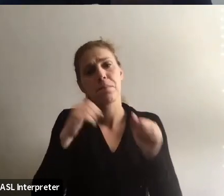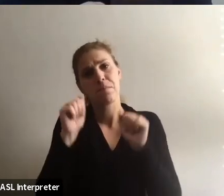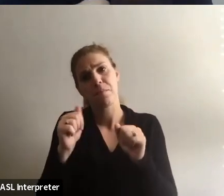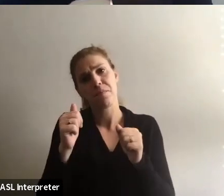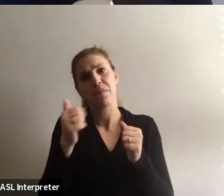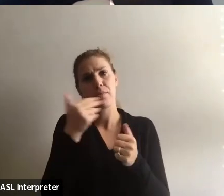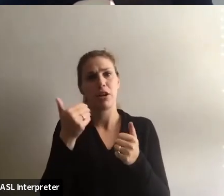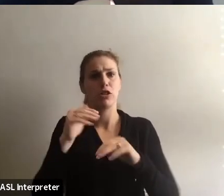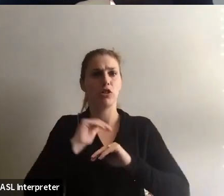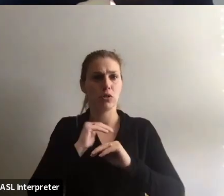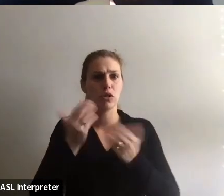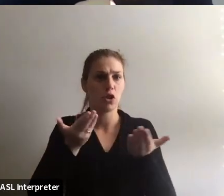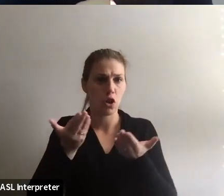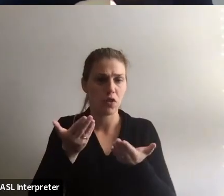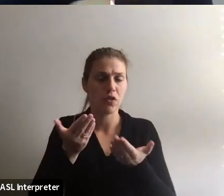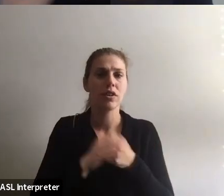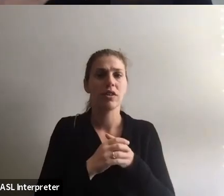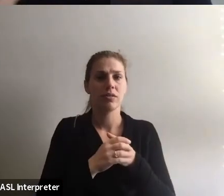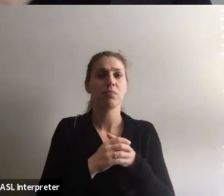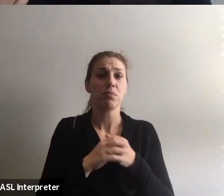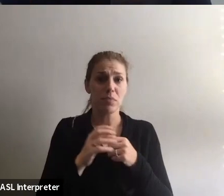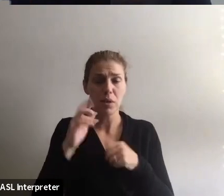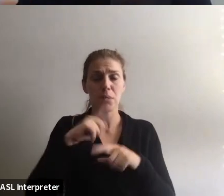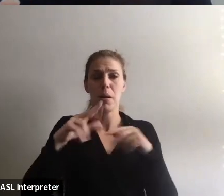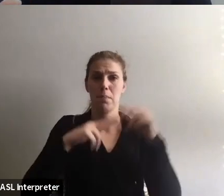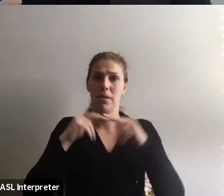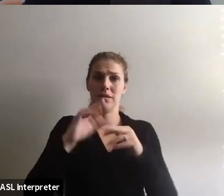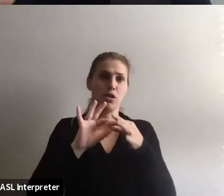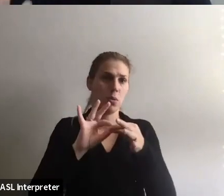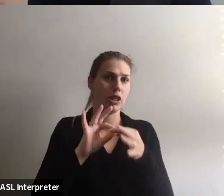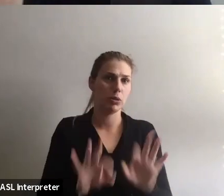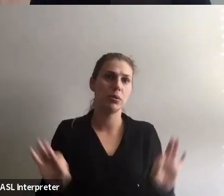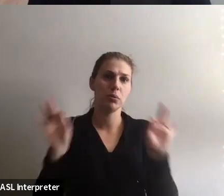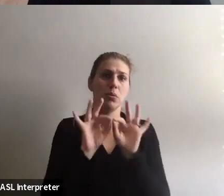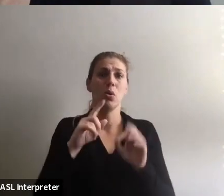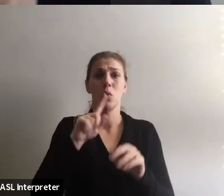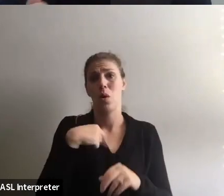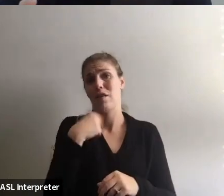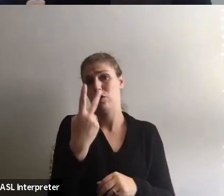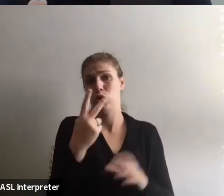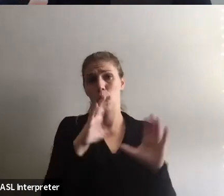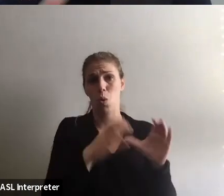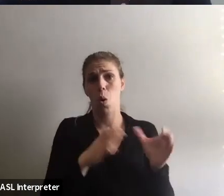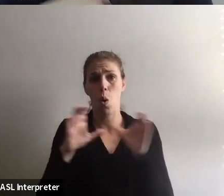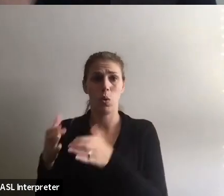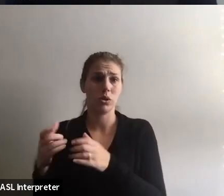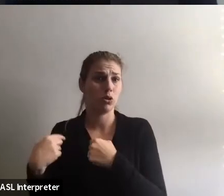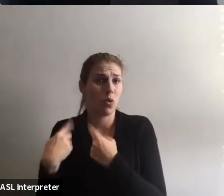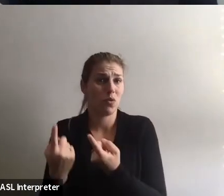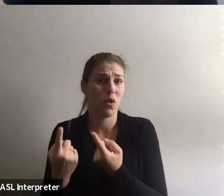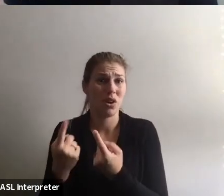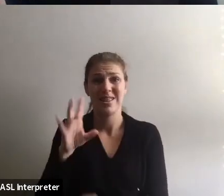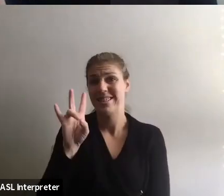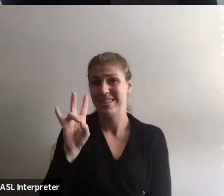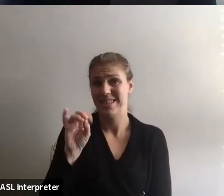serve creatives, um, by building that relationship up. We've only done two cohorts of this so far. That's 70